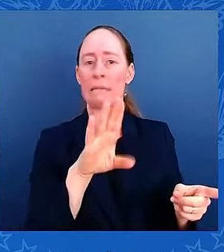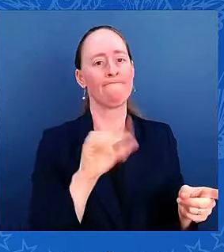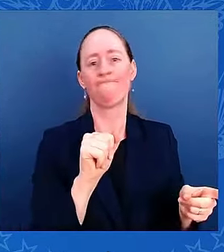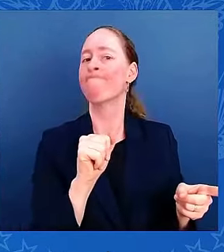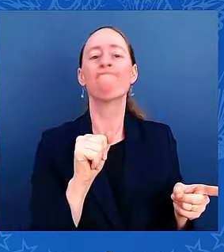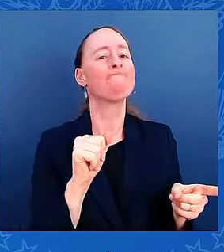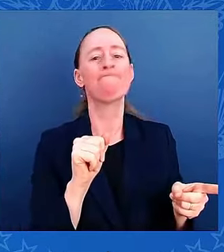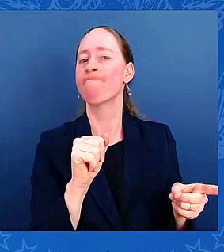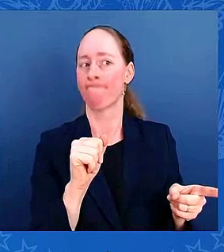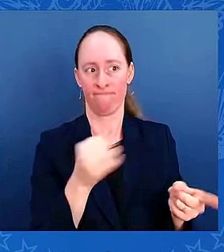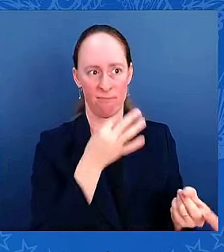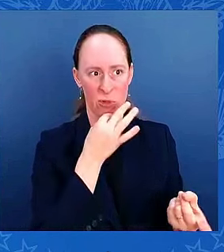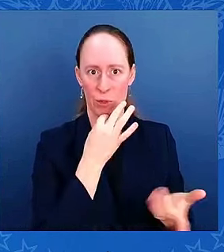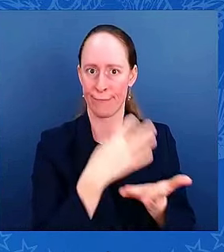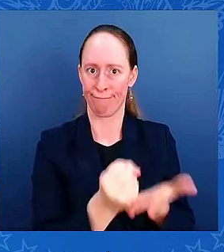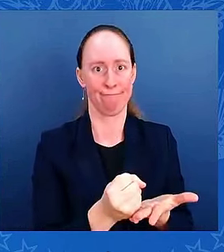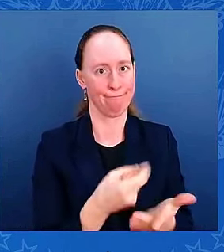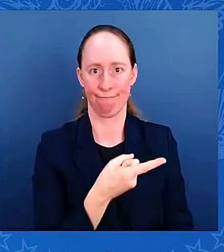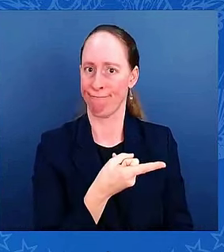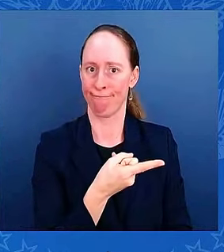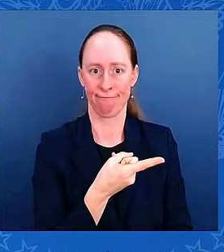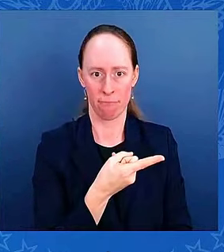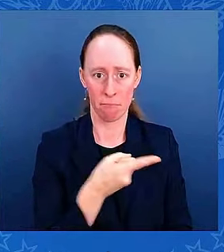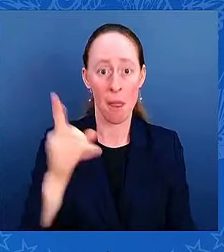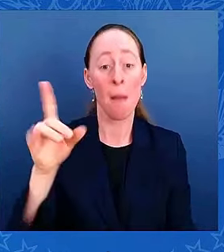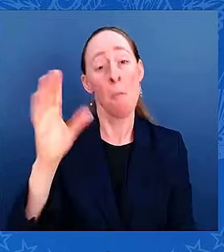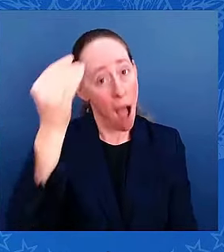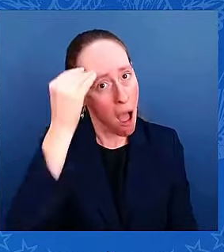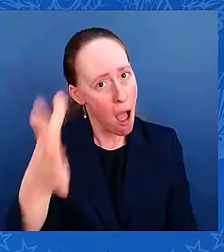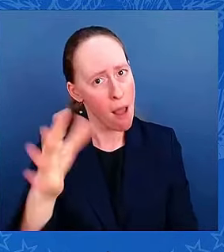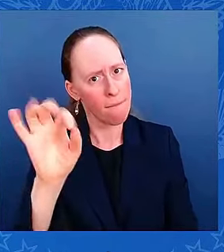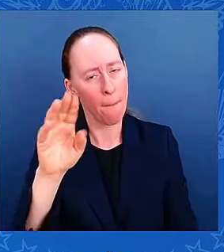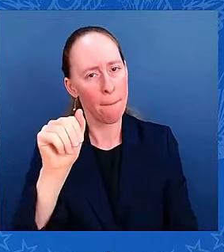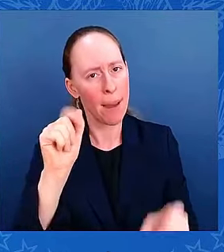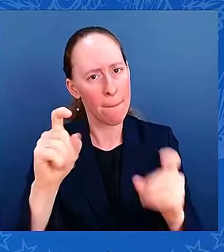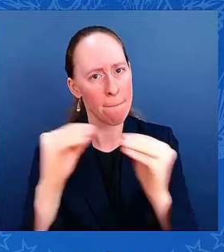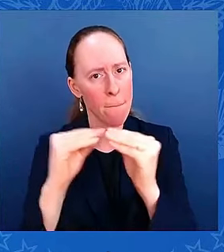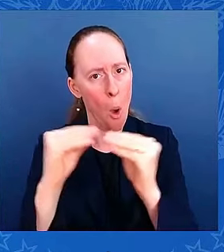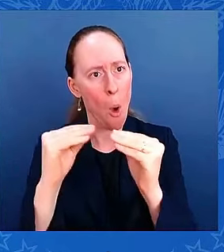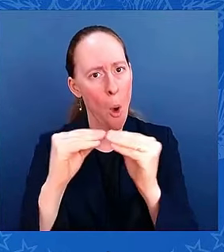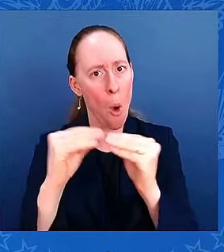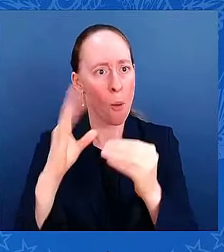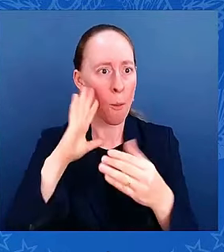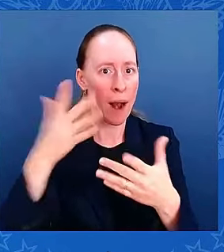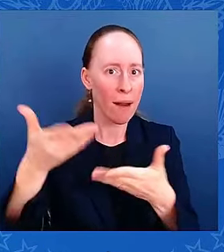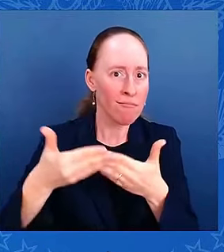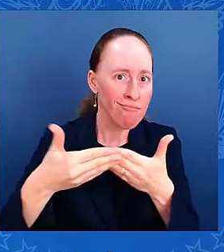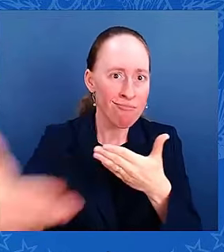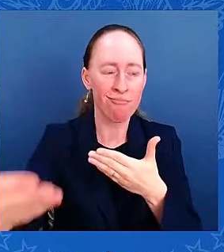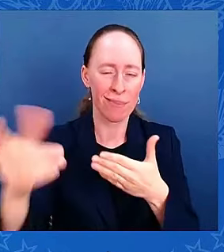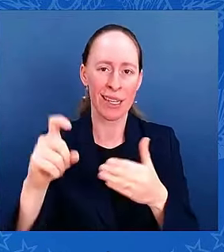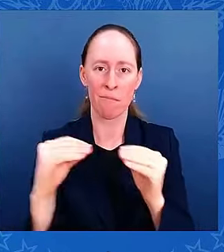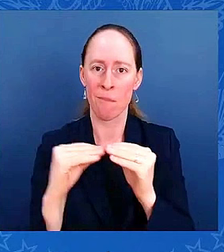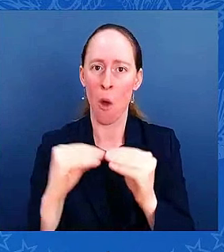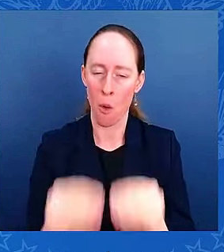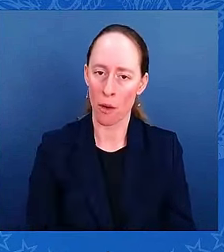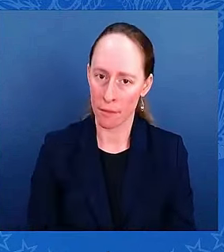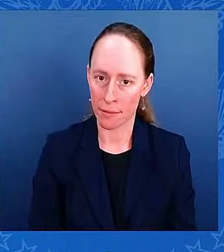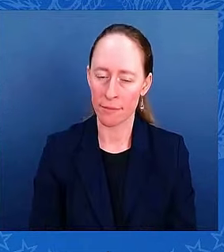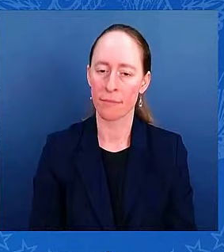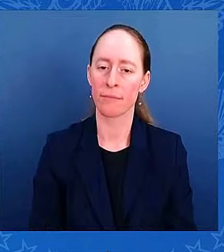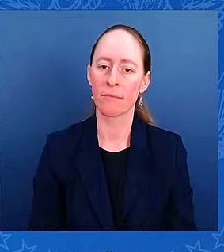what did you, what did Prime Minister Netanyahu tell you about his plans relating to retaliation? He's coming over to help with a storm.